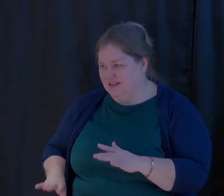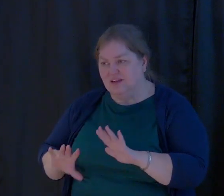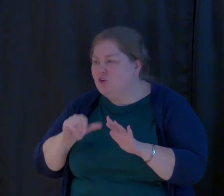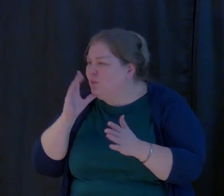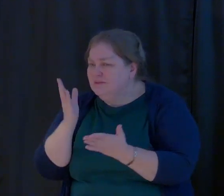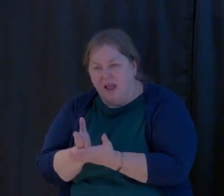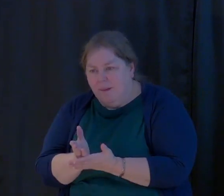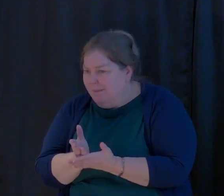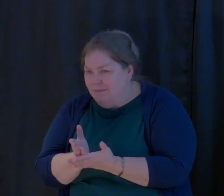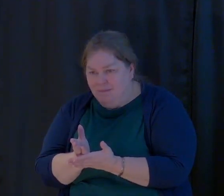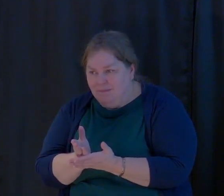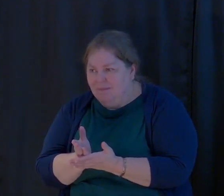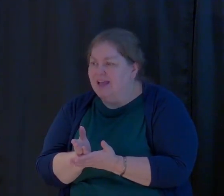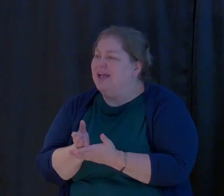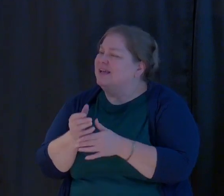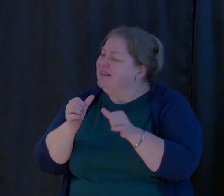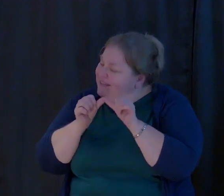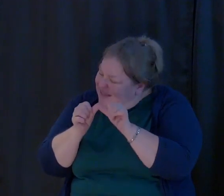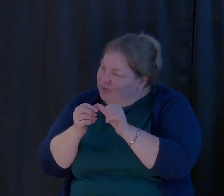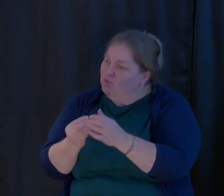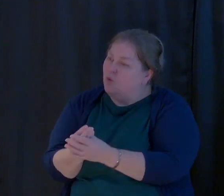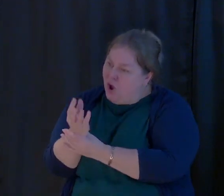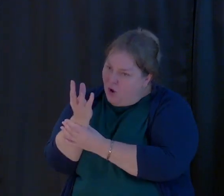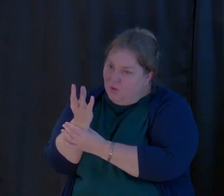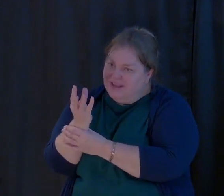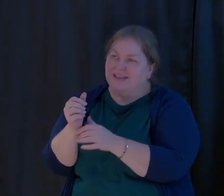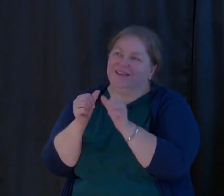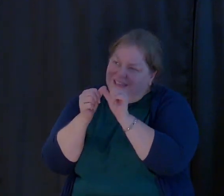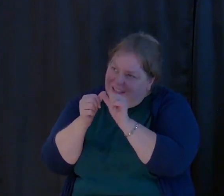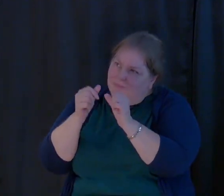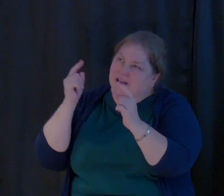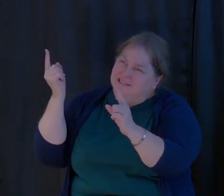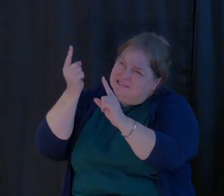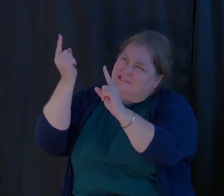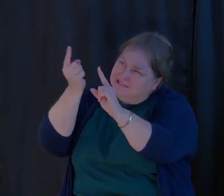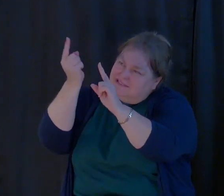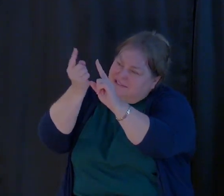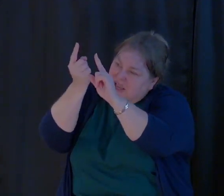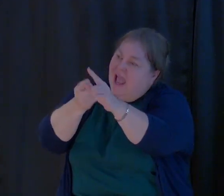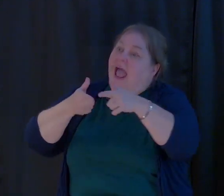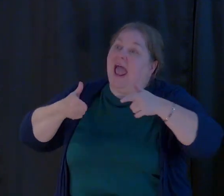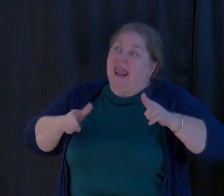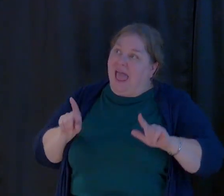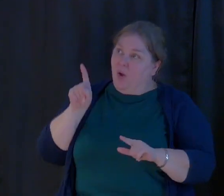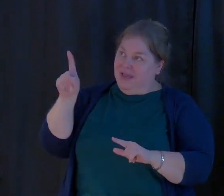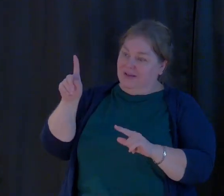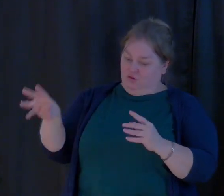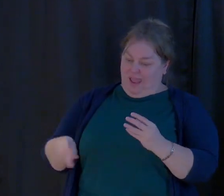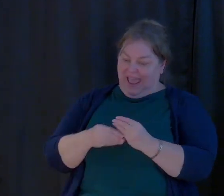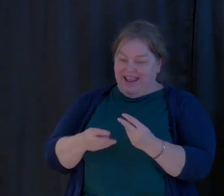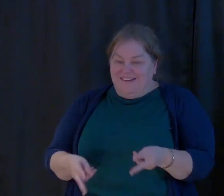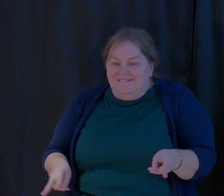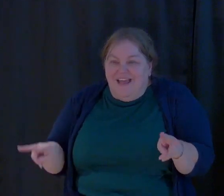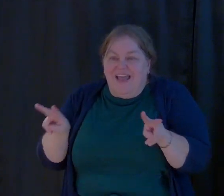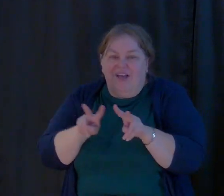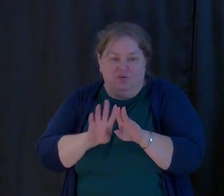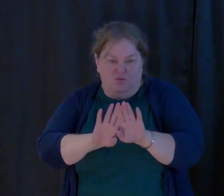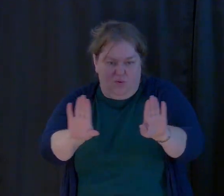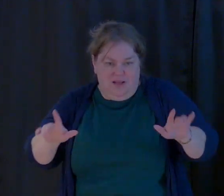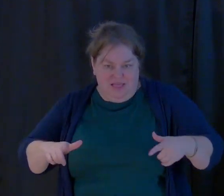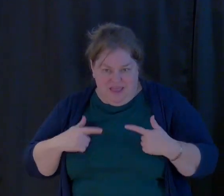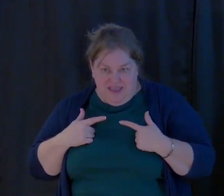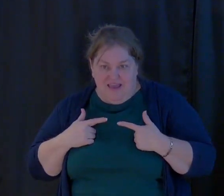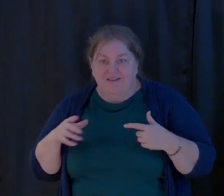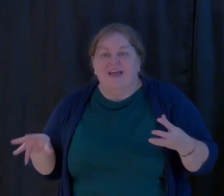Let's keep achieving. Let's keep allowing Him to add value in our lives, to add value to others'